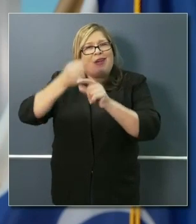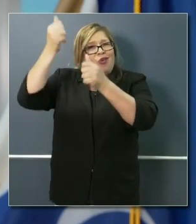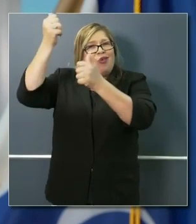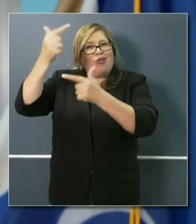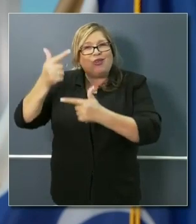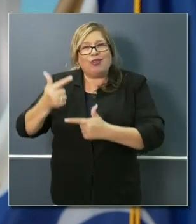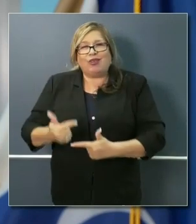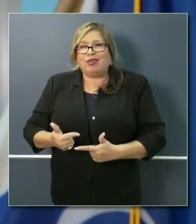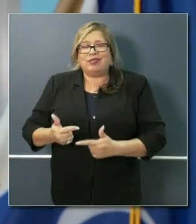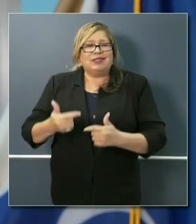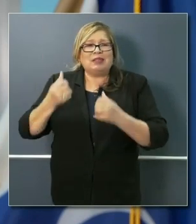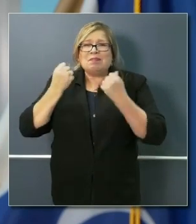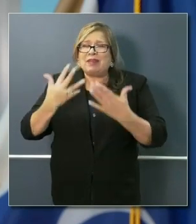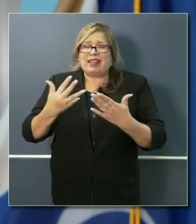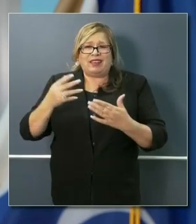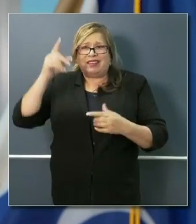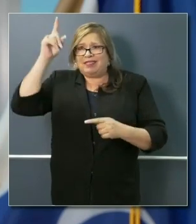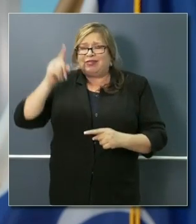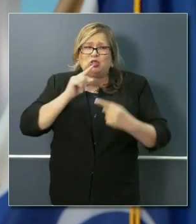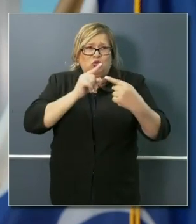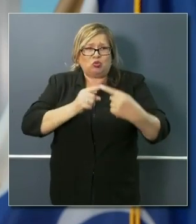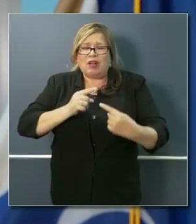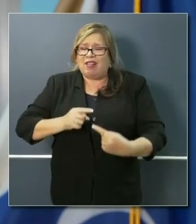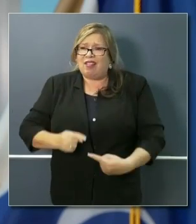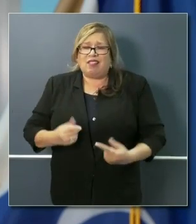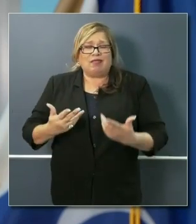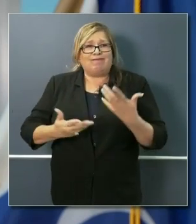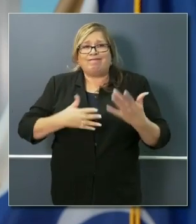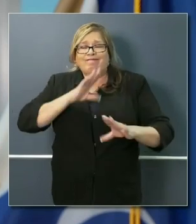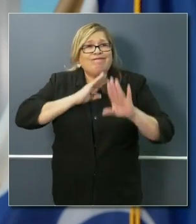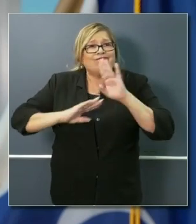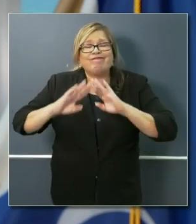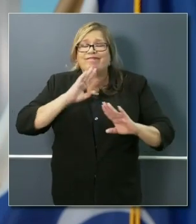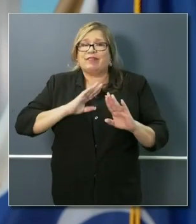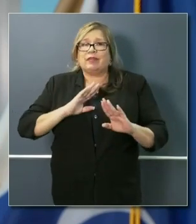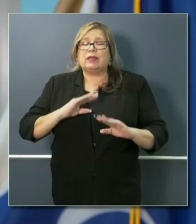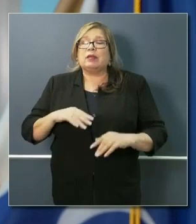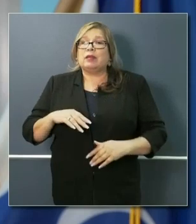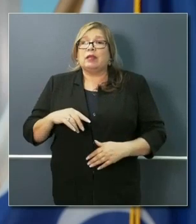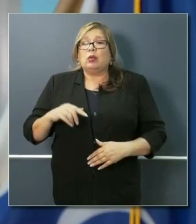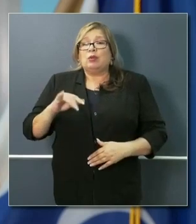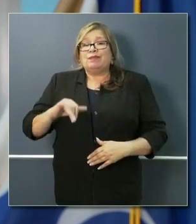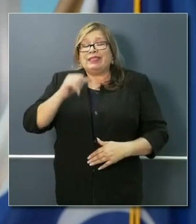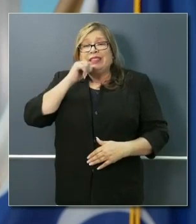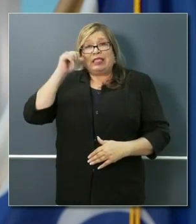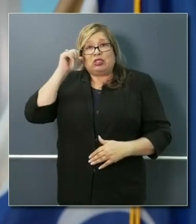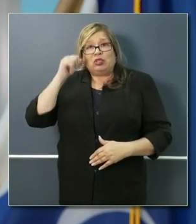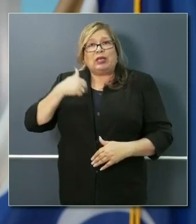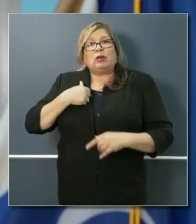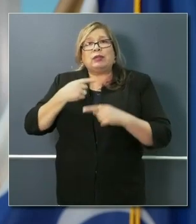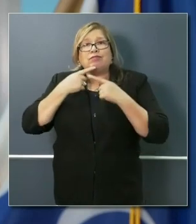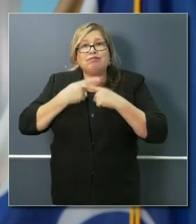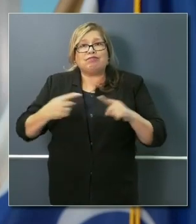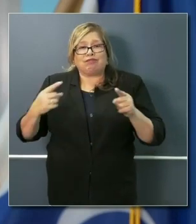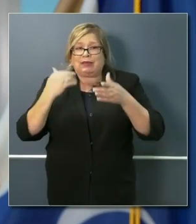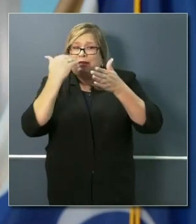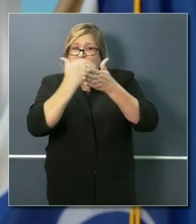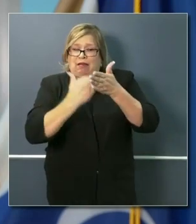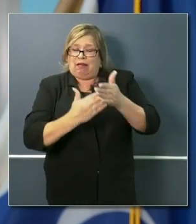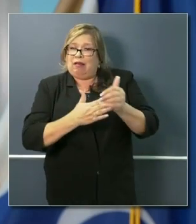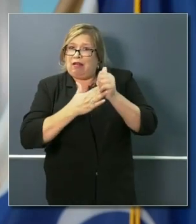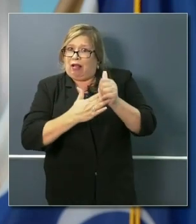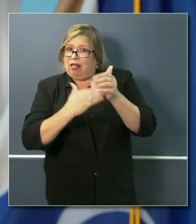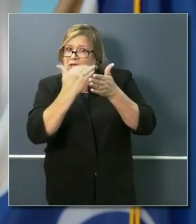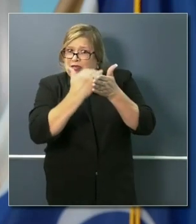people are struggling. And we put out very comprehensive guidelines. I, again, mentioned yesterday that I was very proud that they're being shared across the